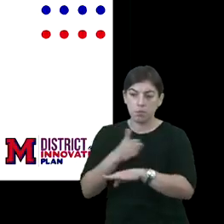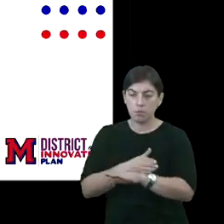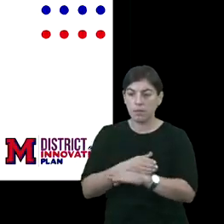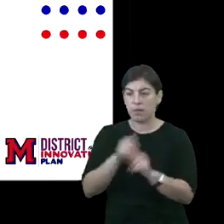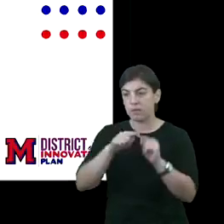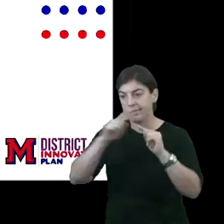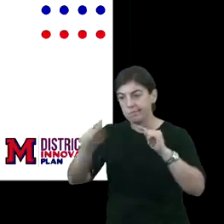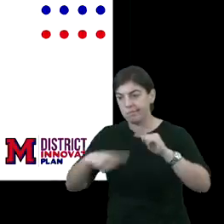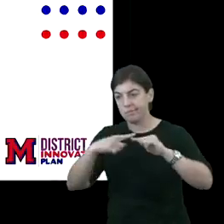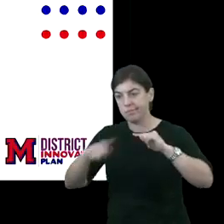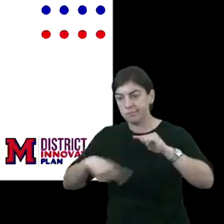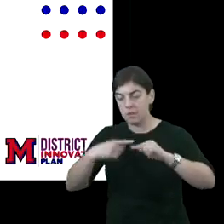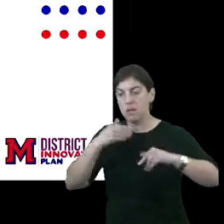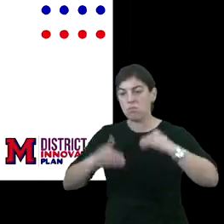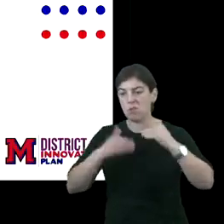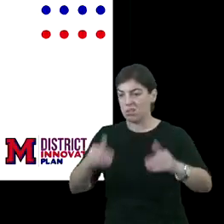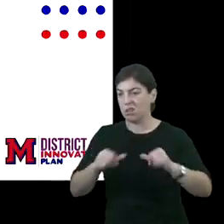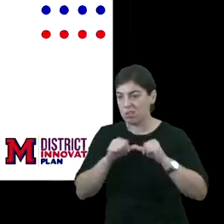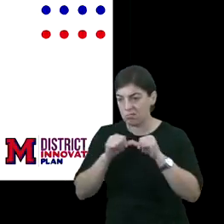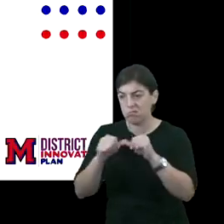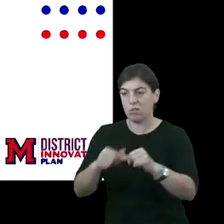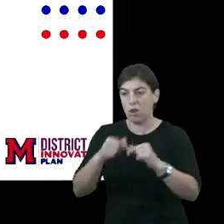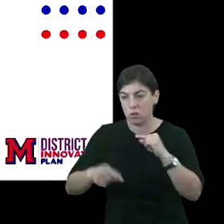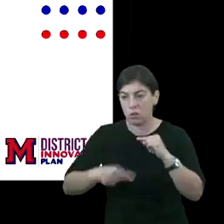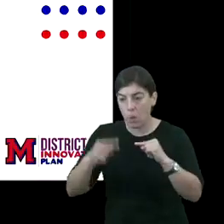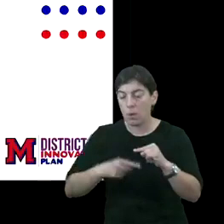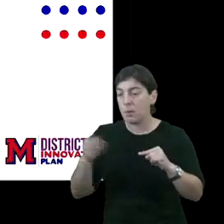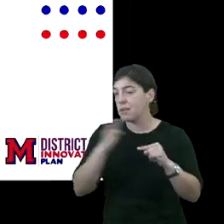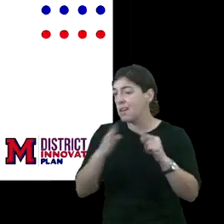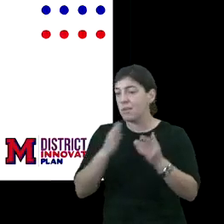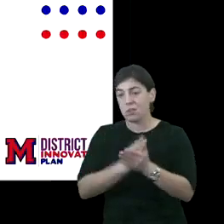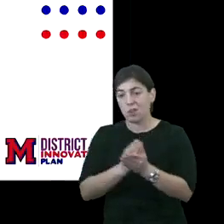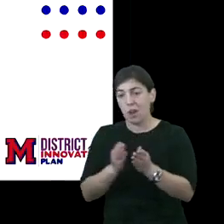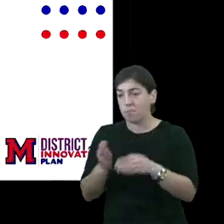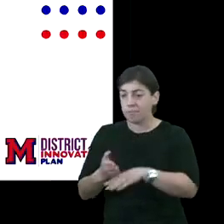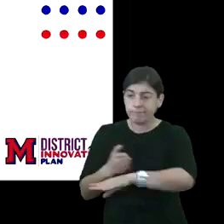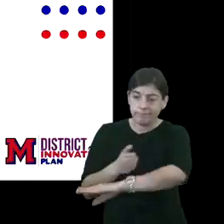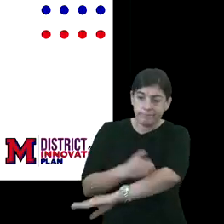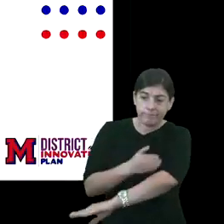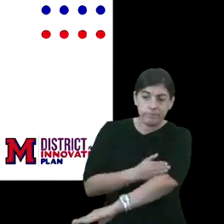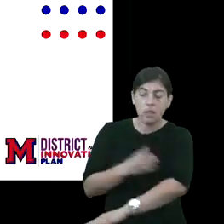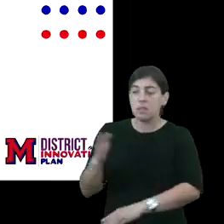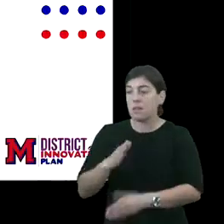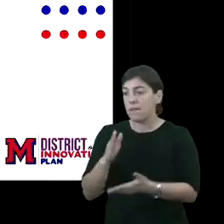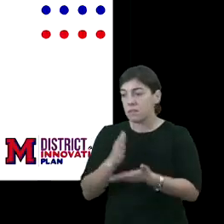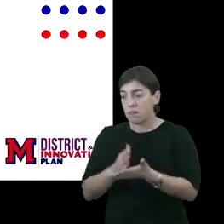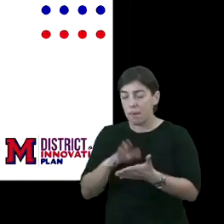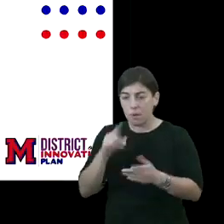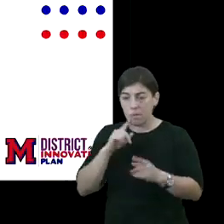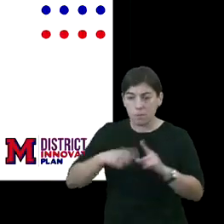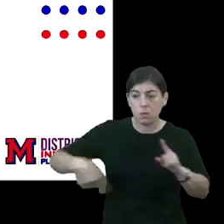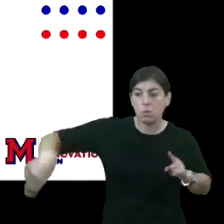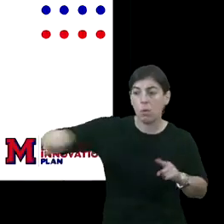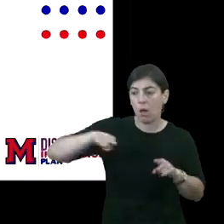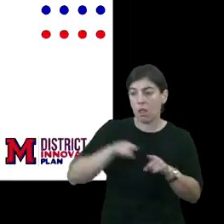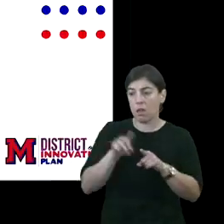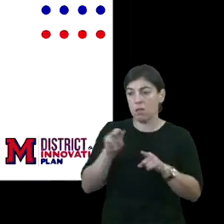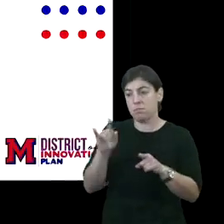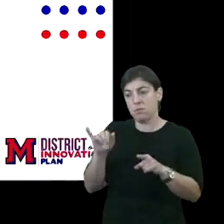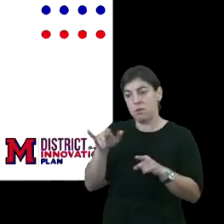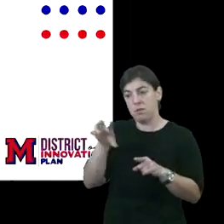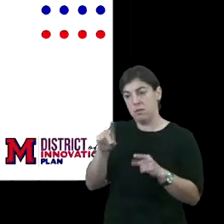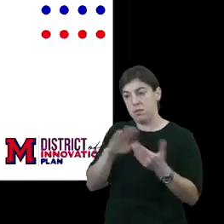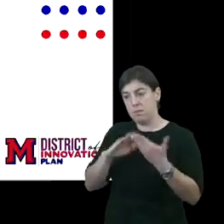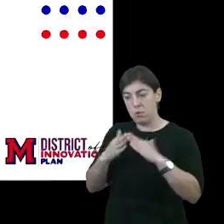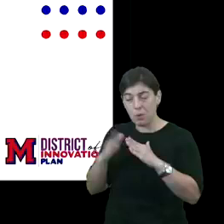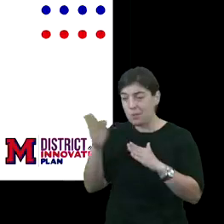cyclical process. This is an ongoing process. We never stopped growing. We never stopped learning from you as our main ISD community.